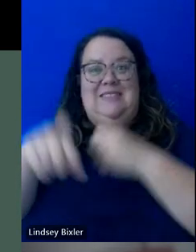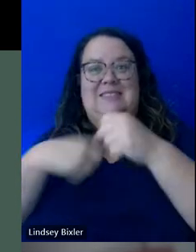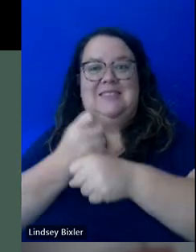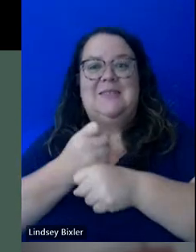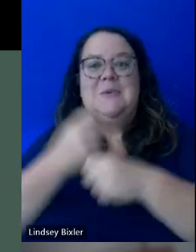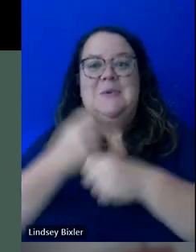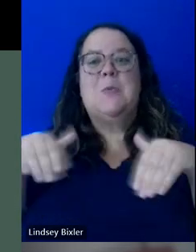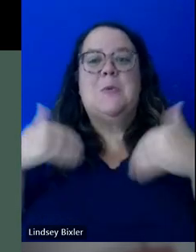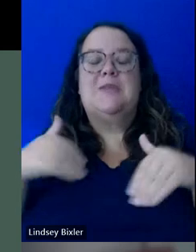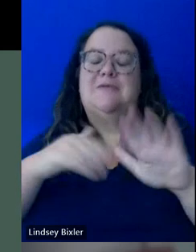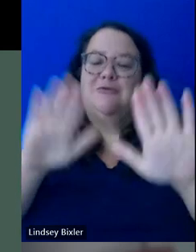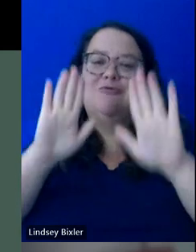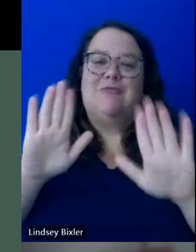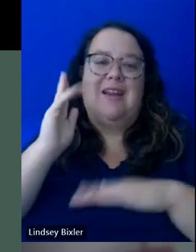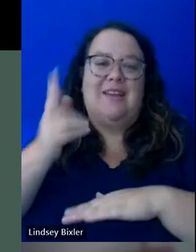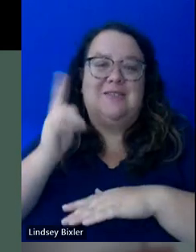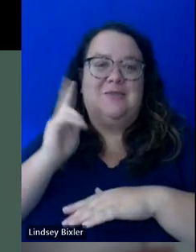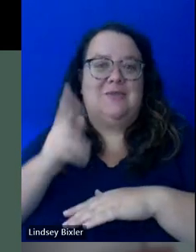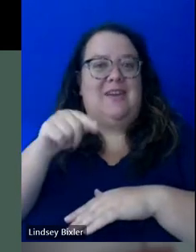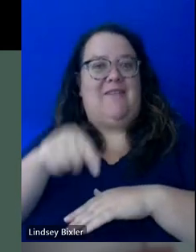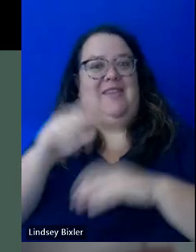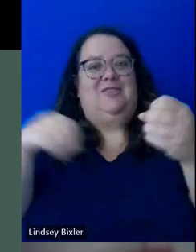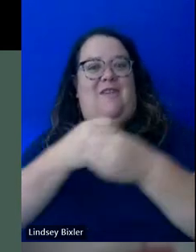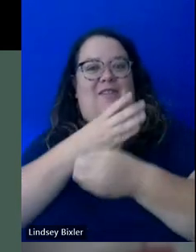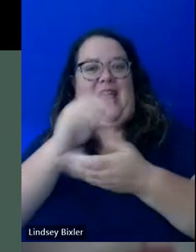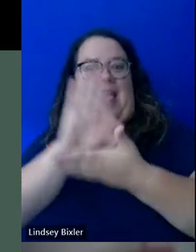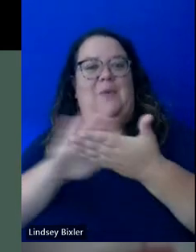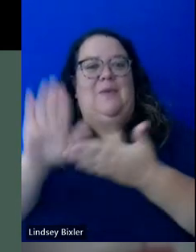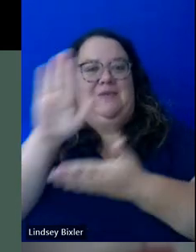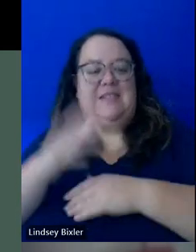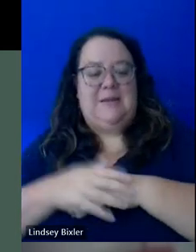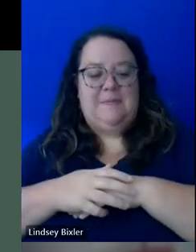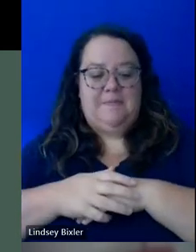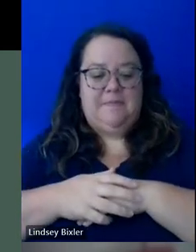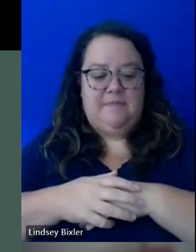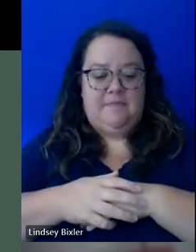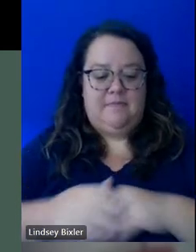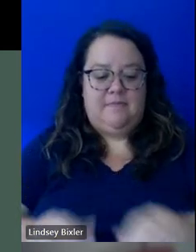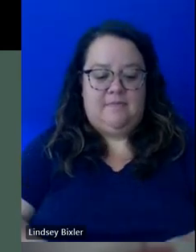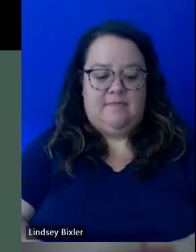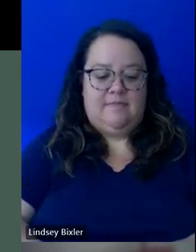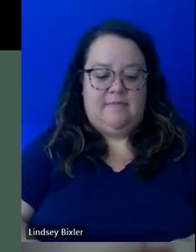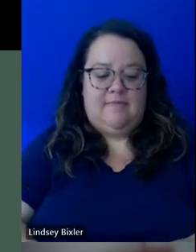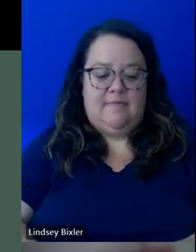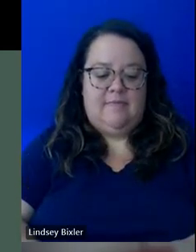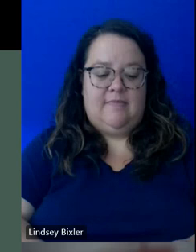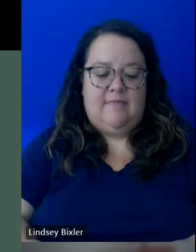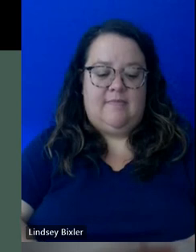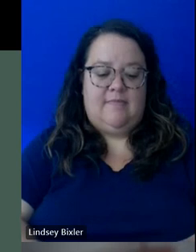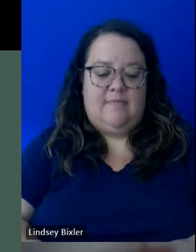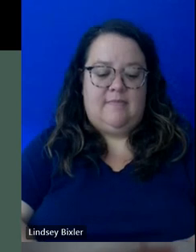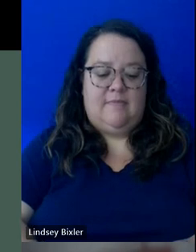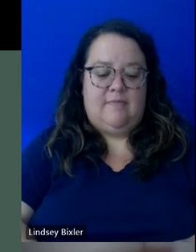have a great history of this office and the university. So looking at tonight, what we're going to go over